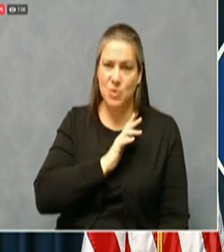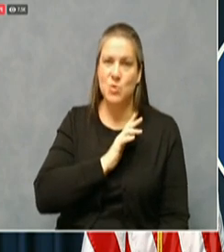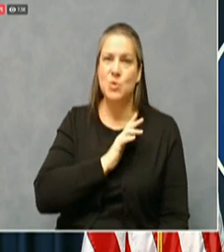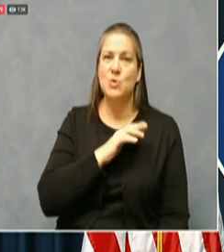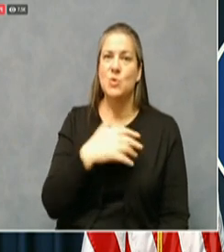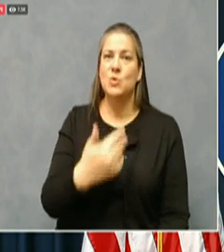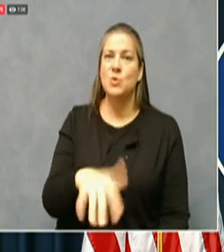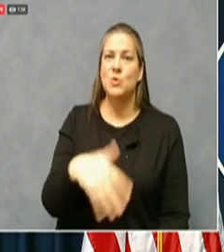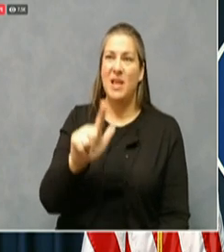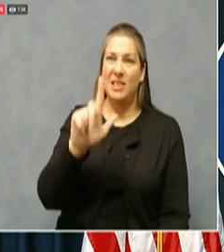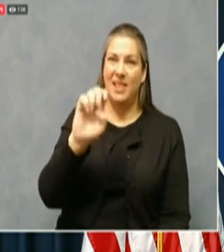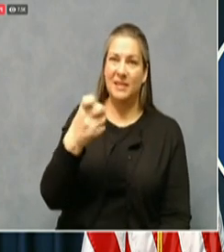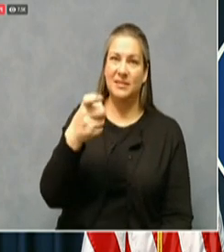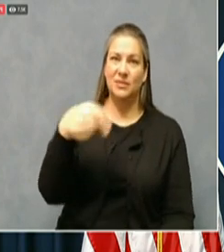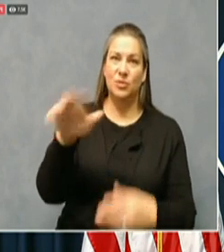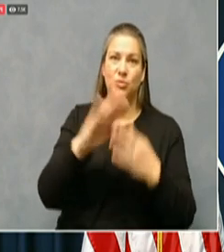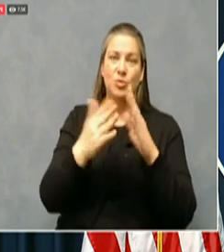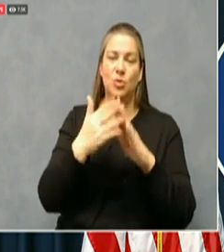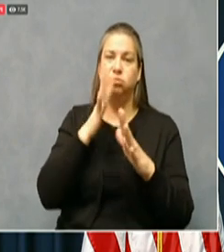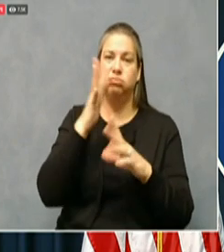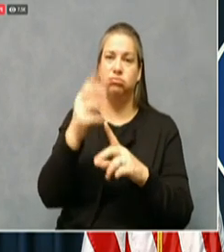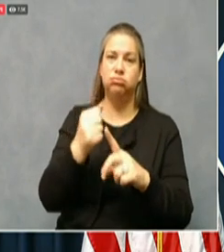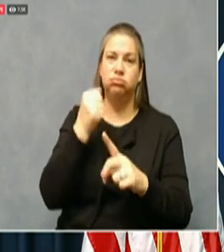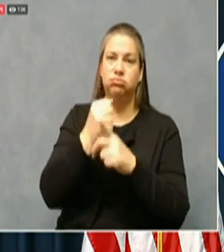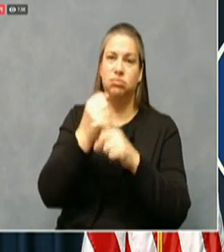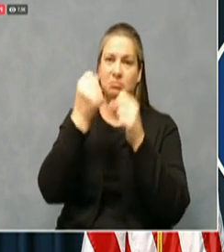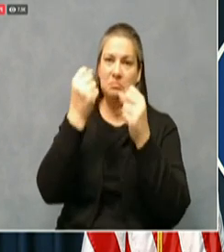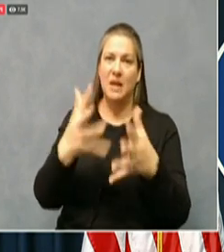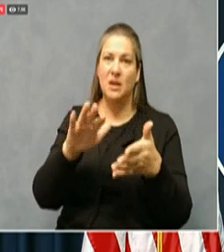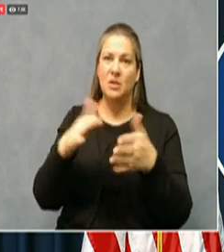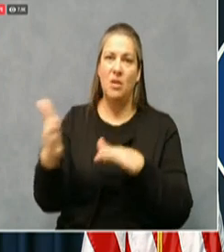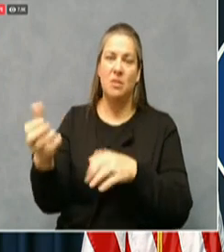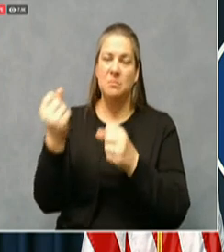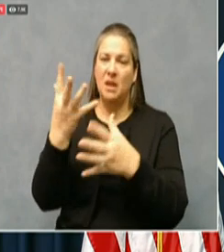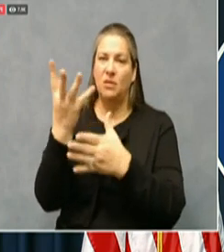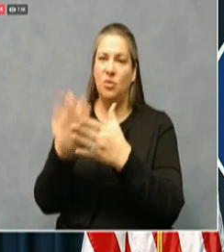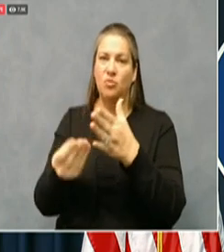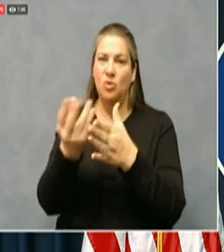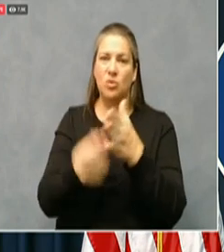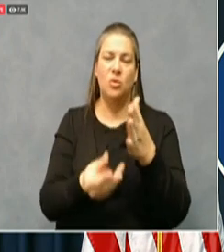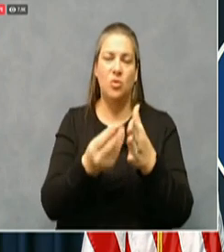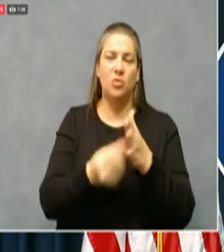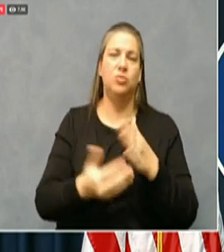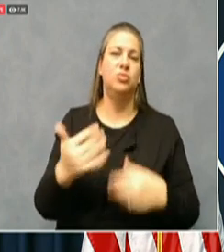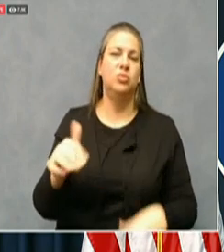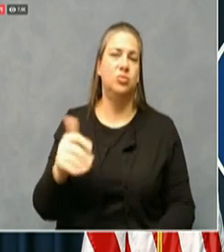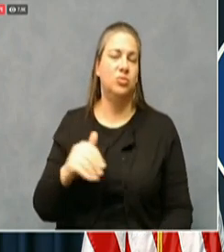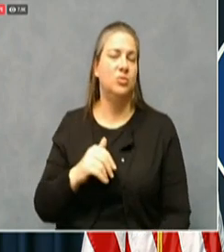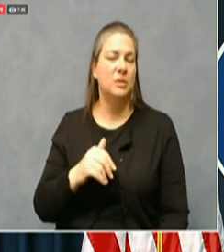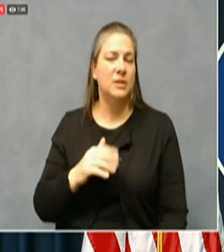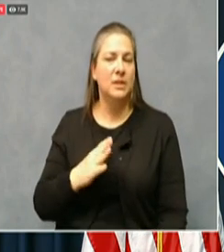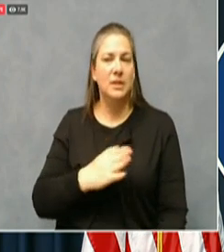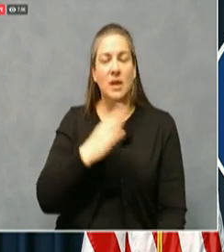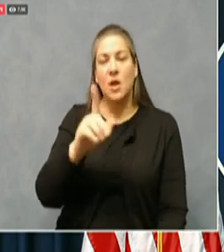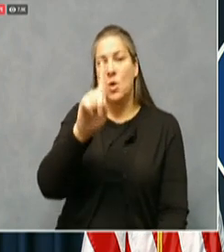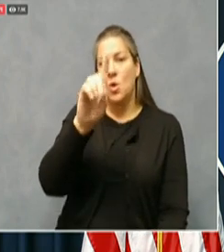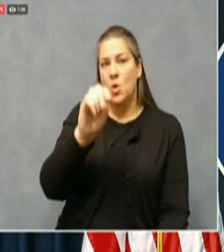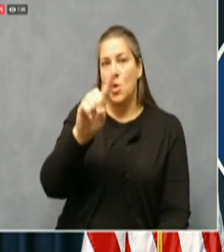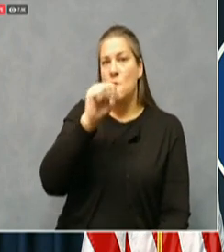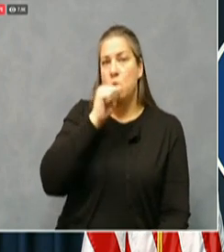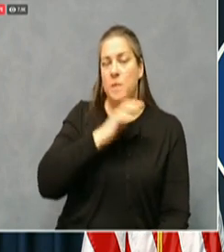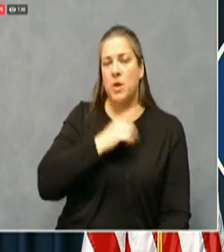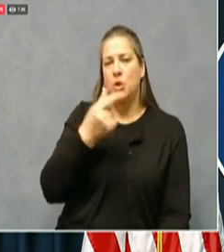community hit very, very hard today. Also lost 101 year old woman. Also Graves County,